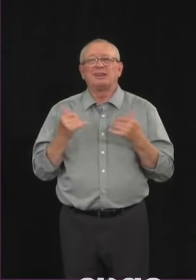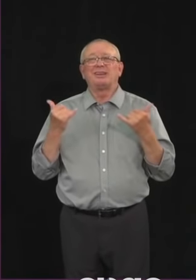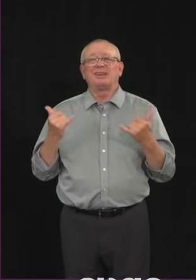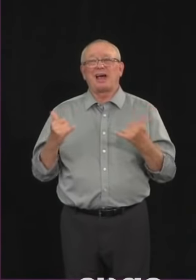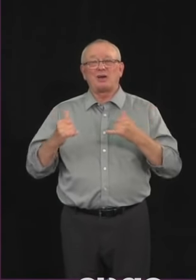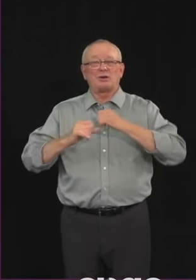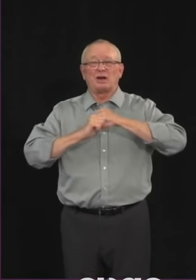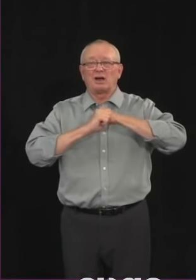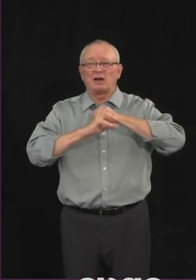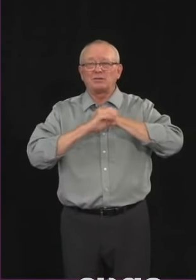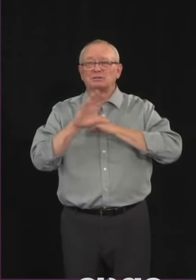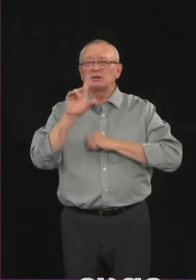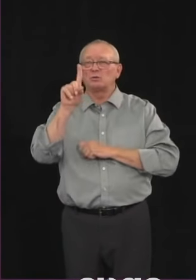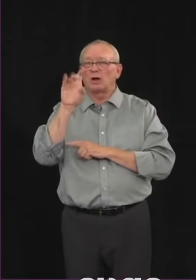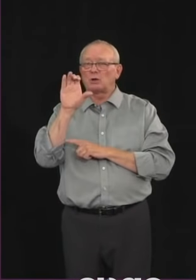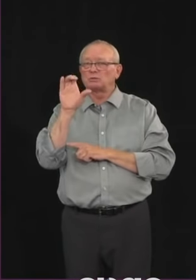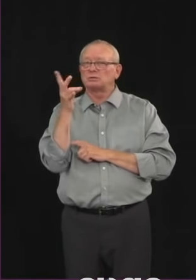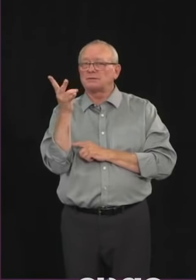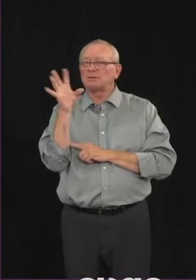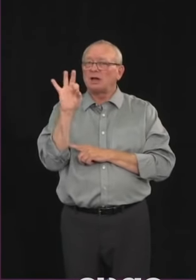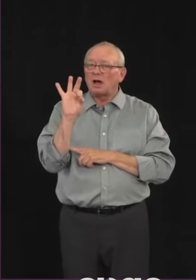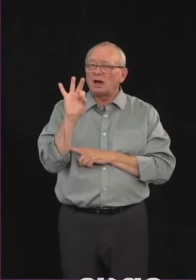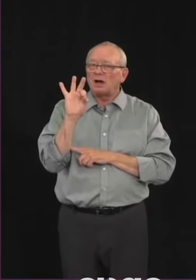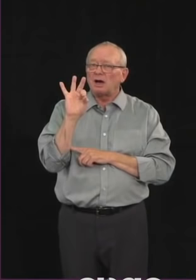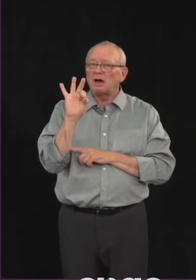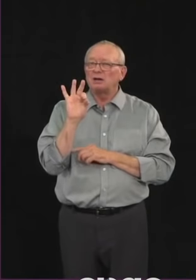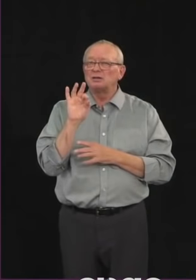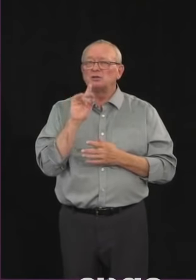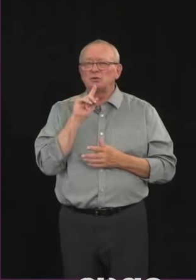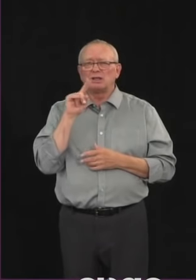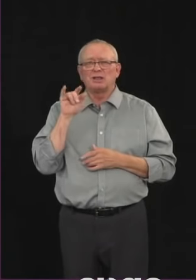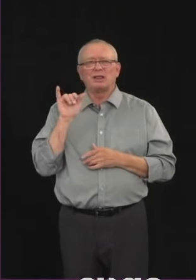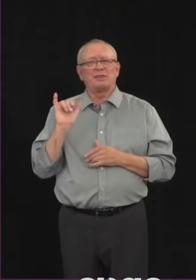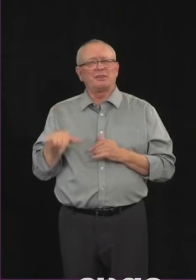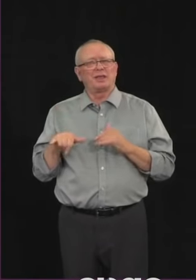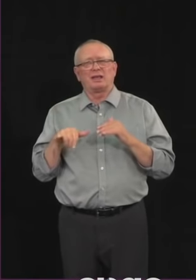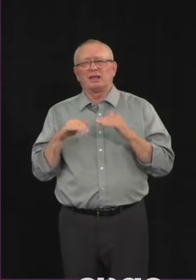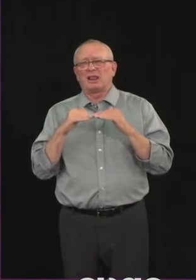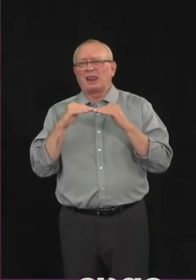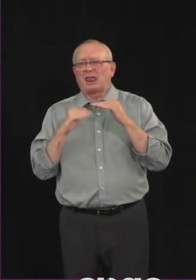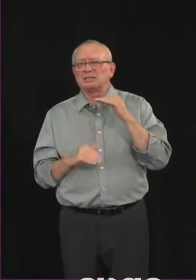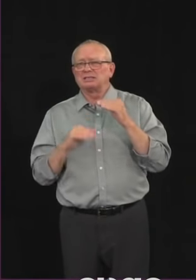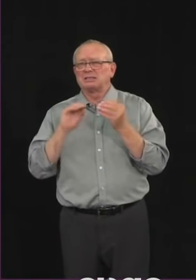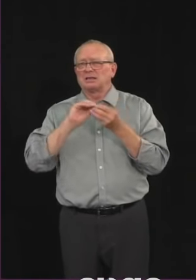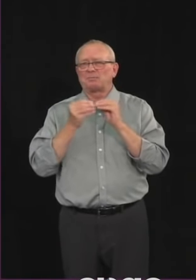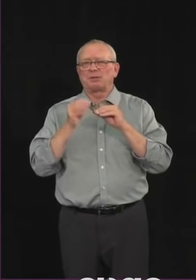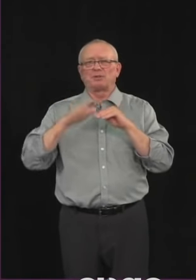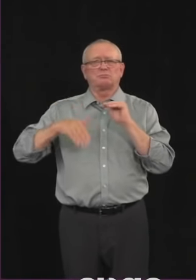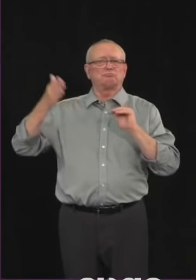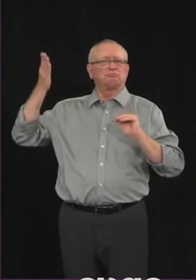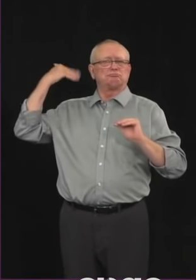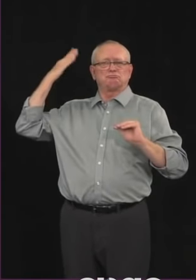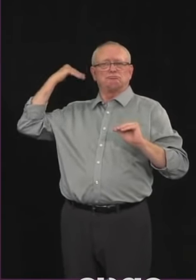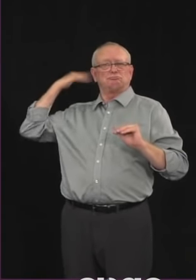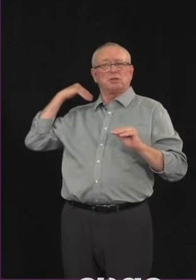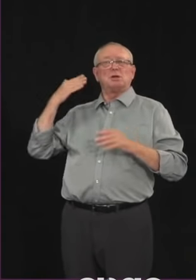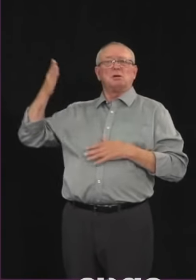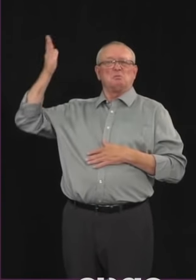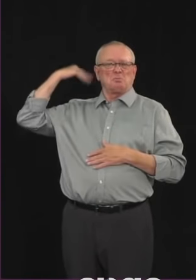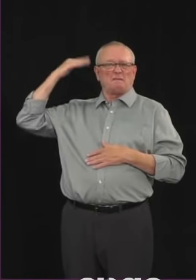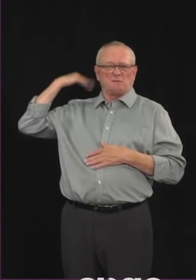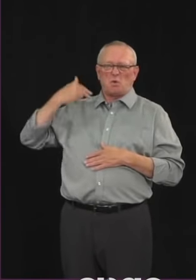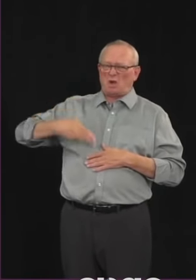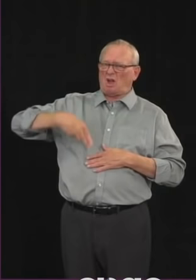for is uh is fewer than in previous years um so um i i think that uh what's happening here is